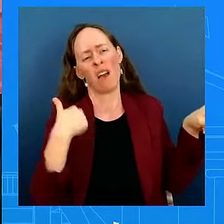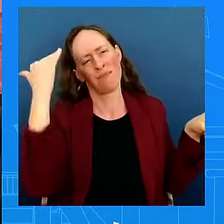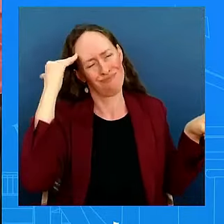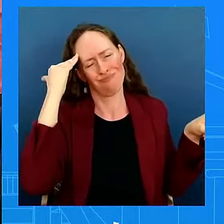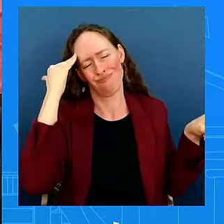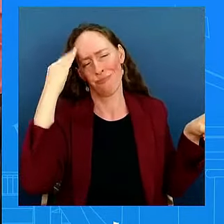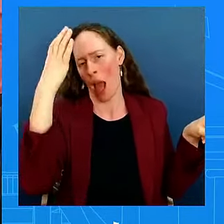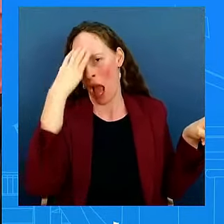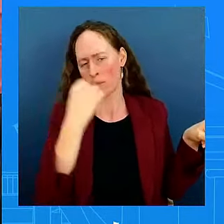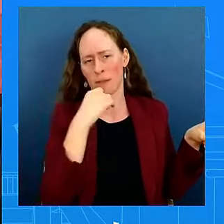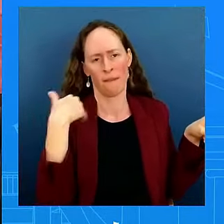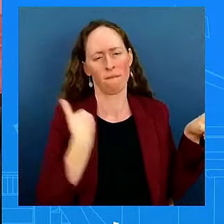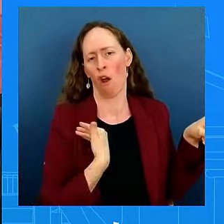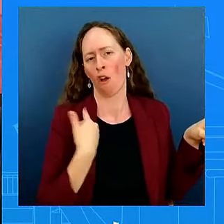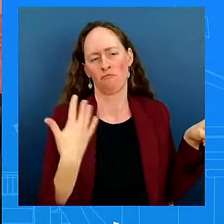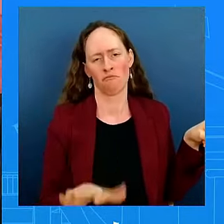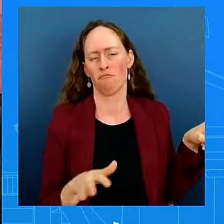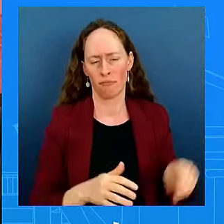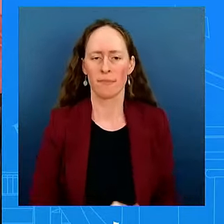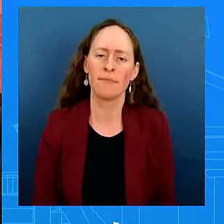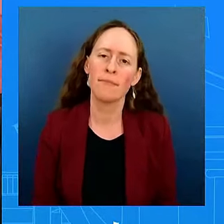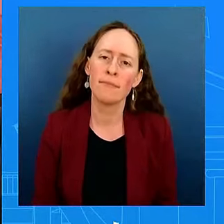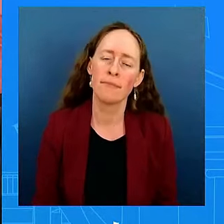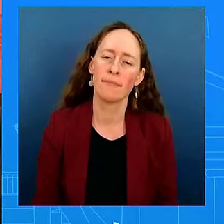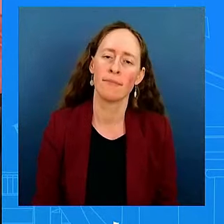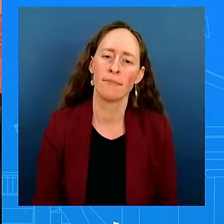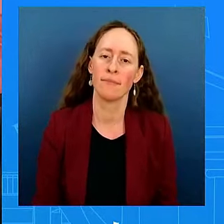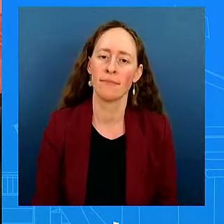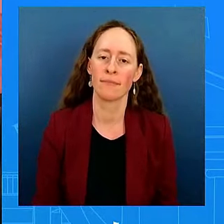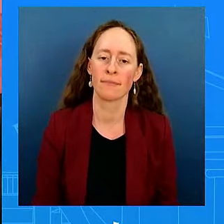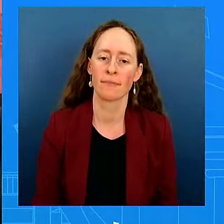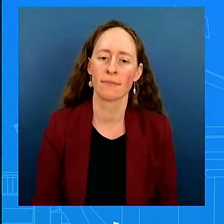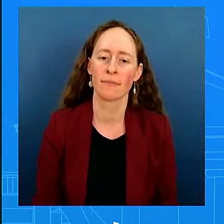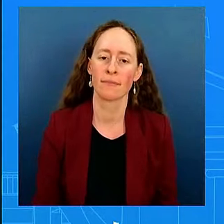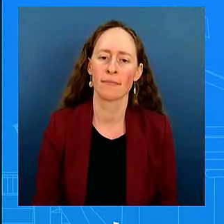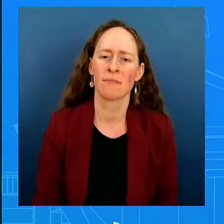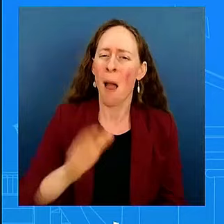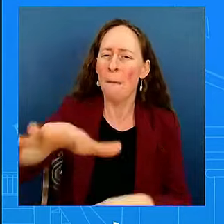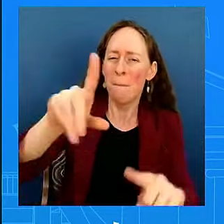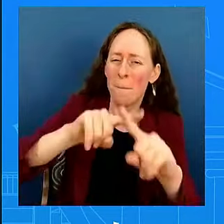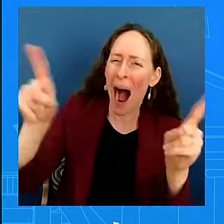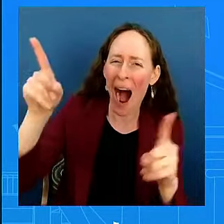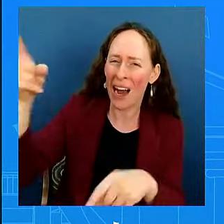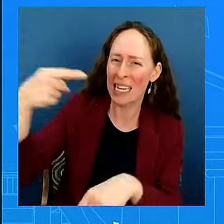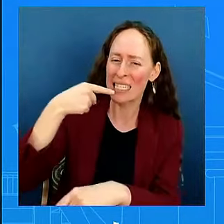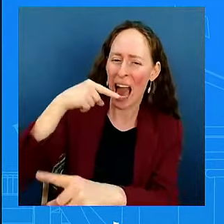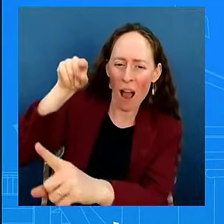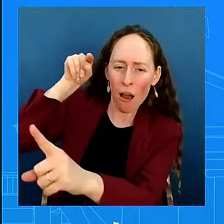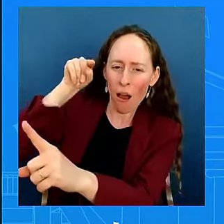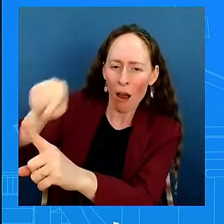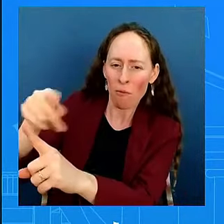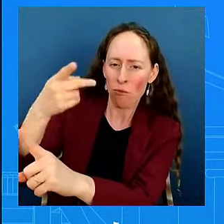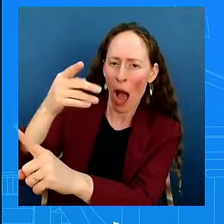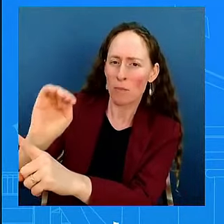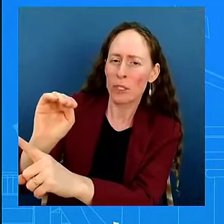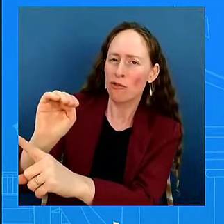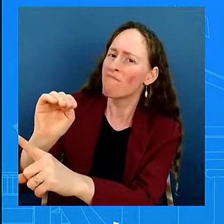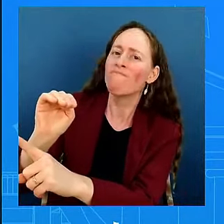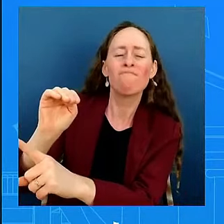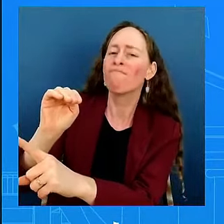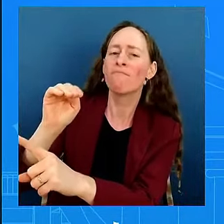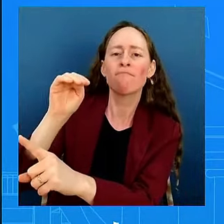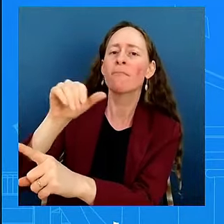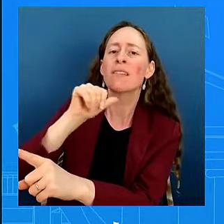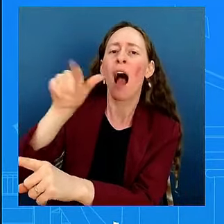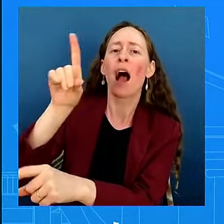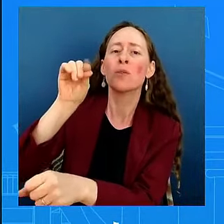what did the president mean that Benjamin Netanyahu is not doing it? I don't have anything more to add. What I, the president was asked a direct question. He